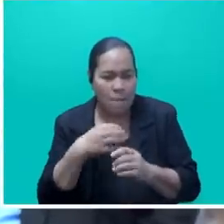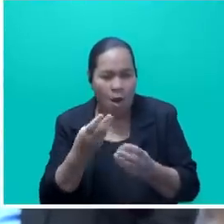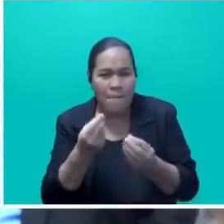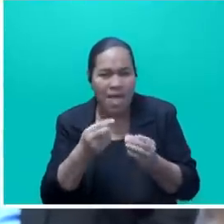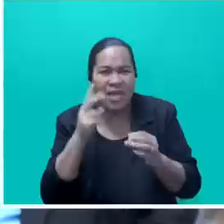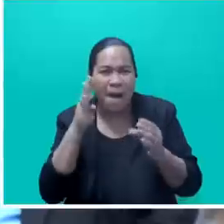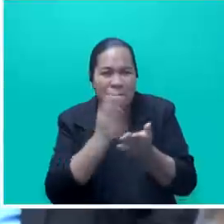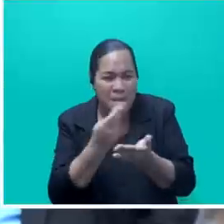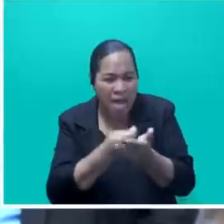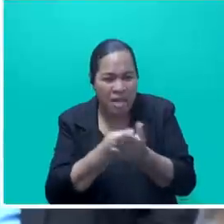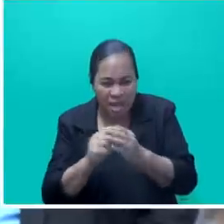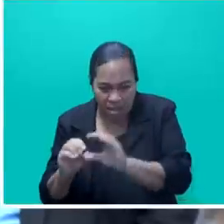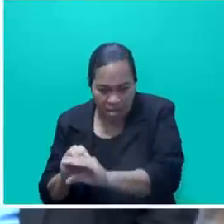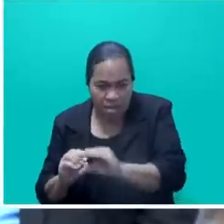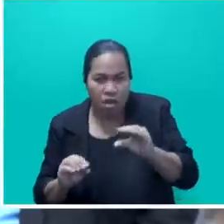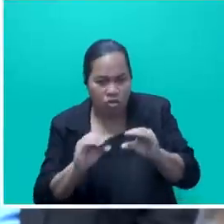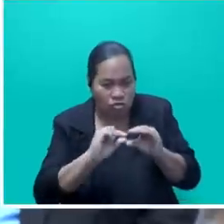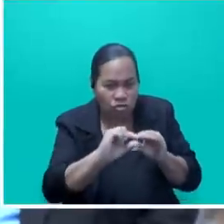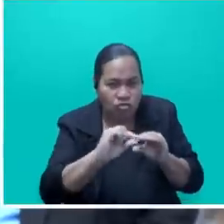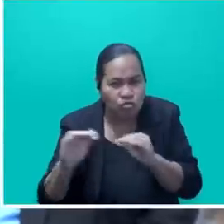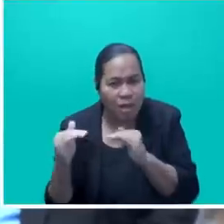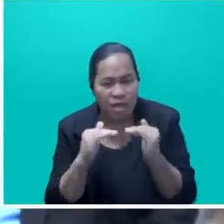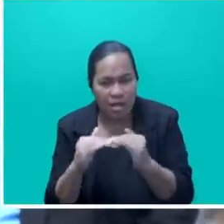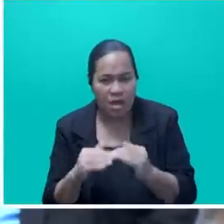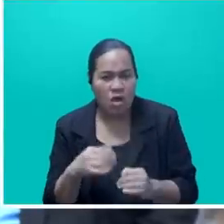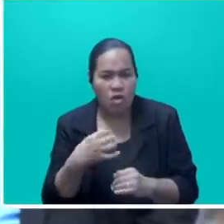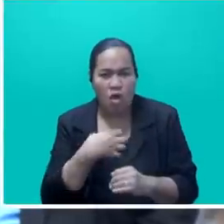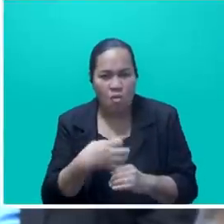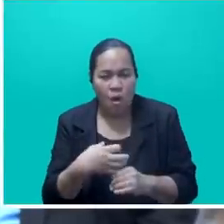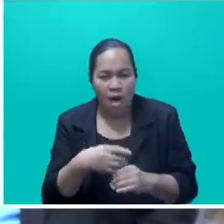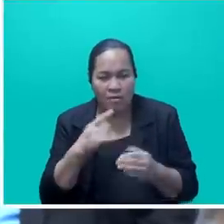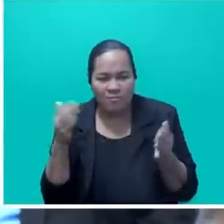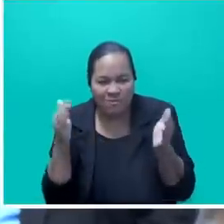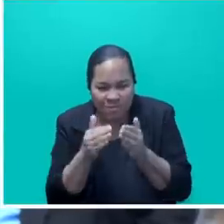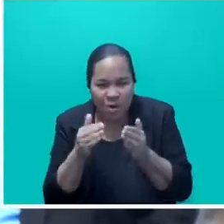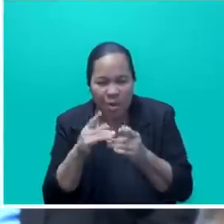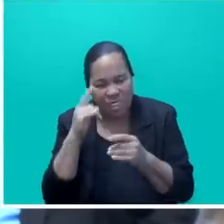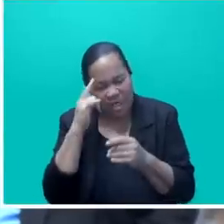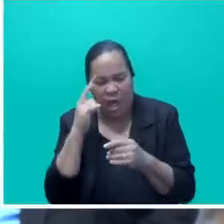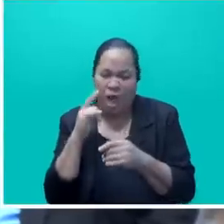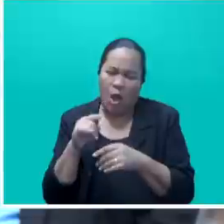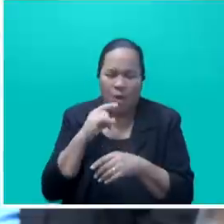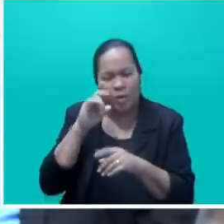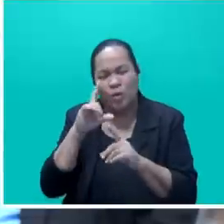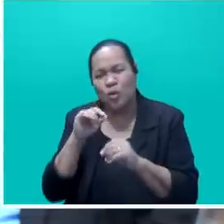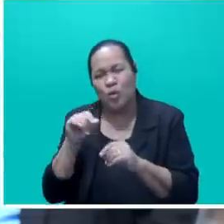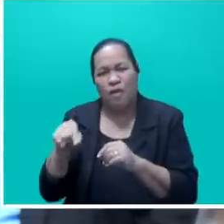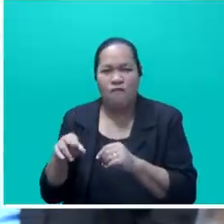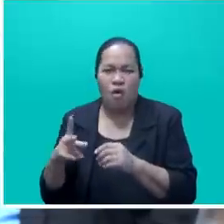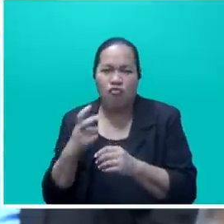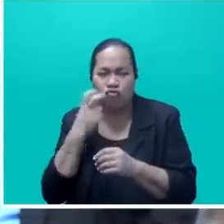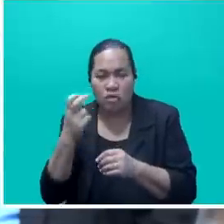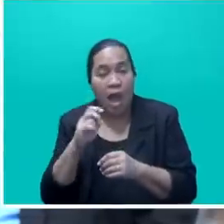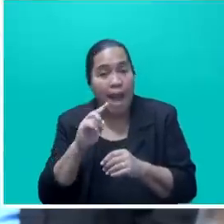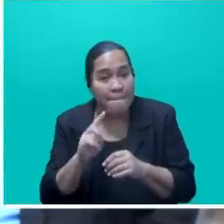billions from tourism. We will no longer confine our ethos on what we can do for tourists, but also significantly